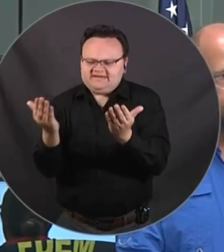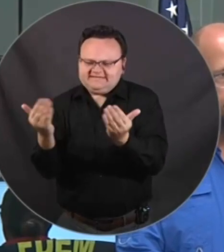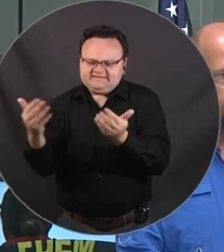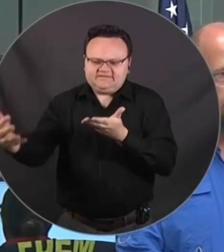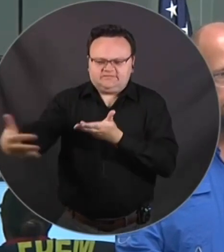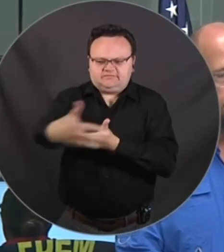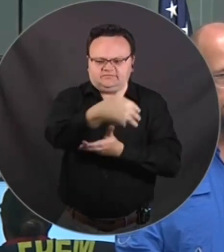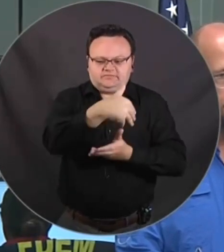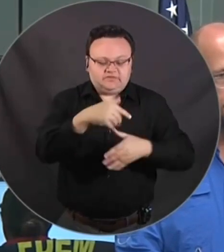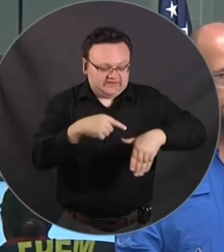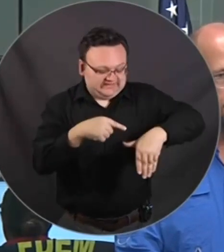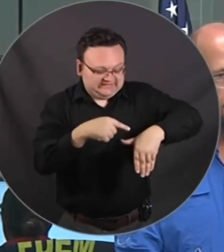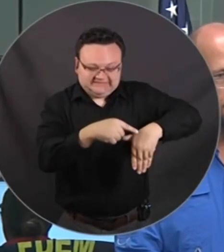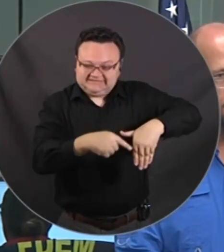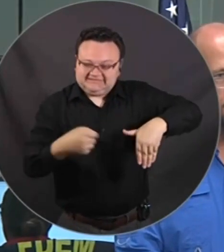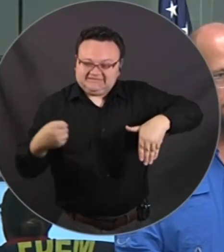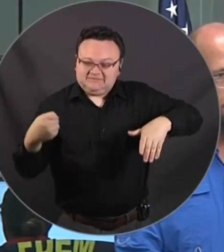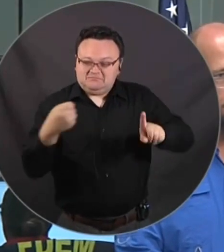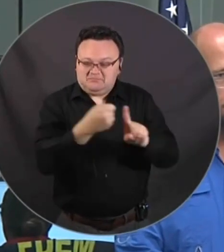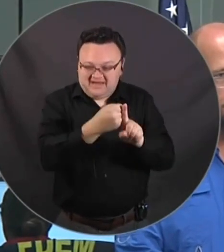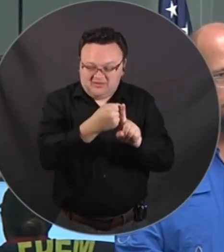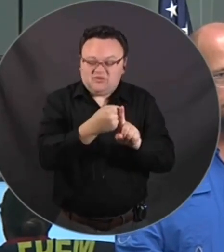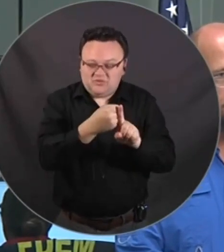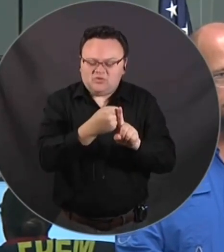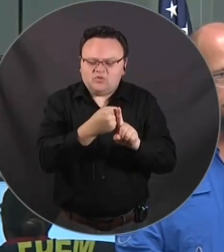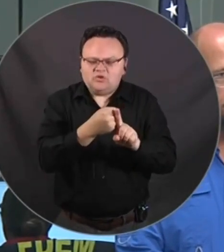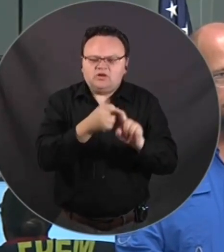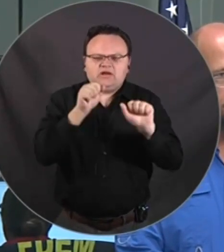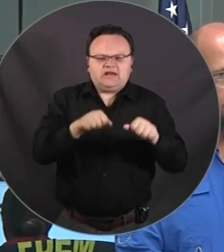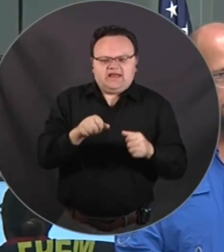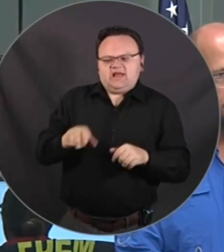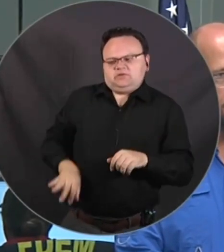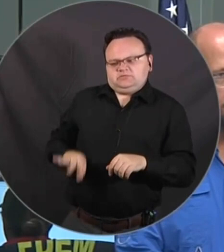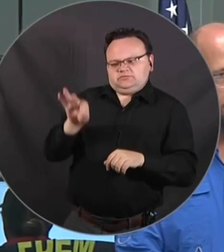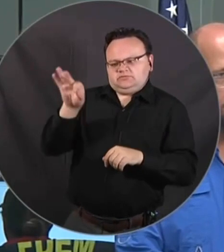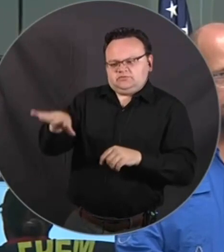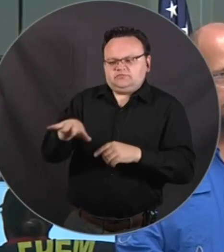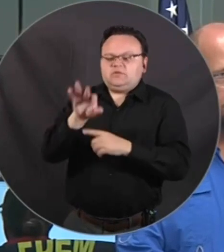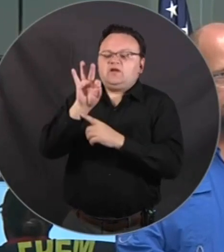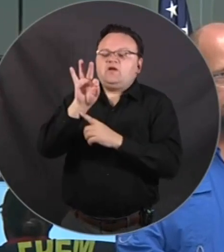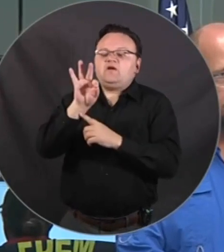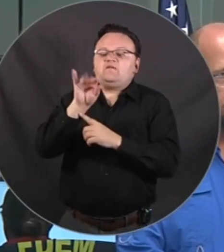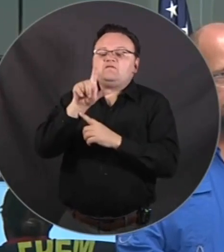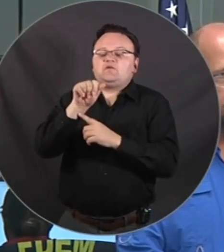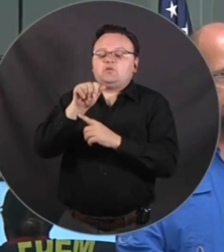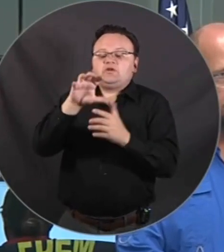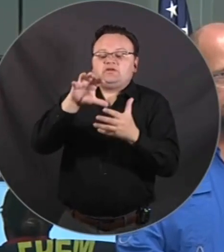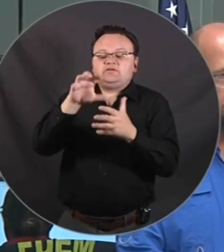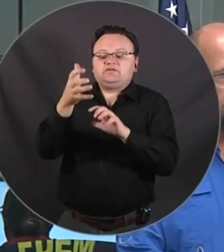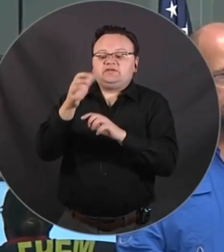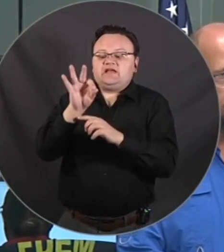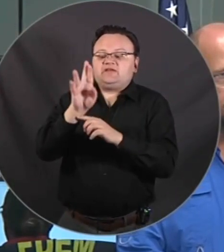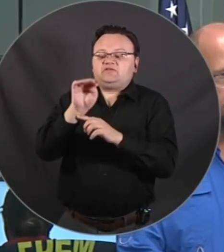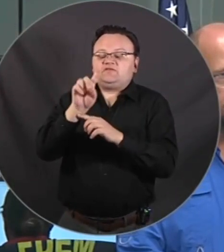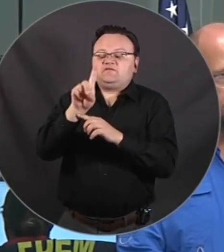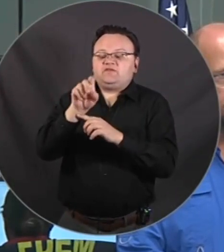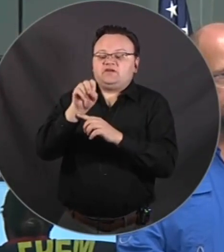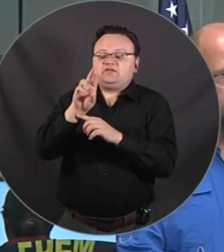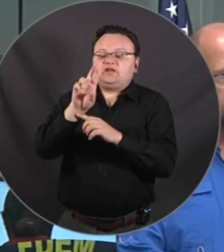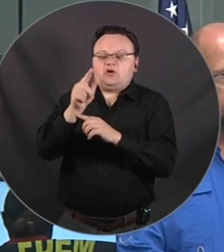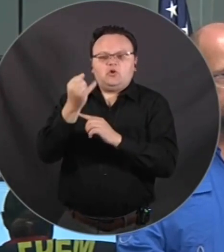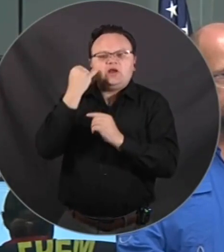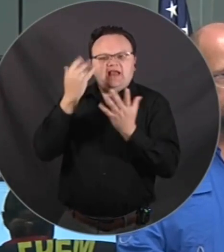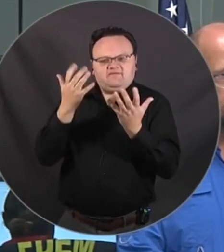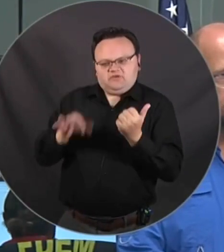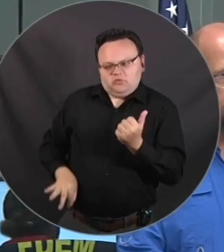hard hit areas and you can go to floridaddisasterfund.org floridaddisasterfund.org if you would like to make a contribution.